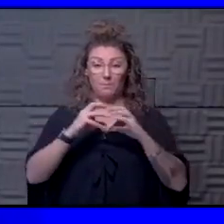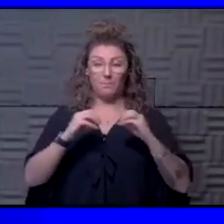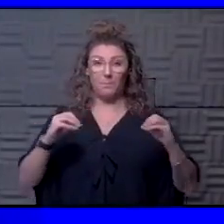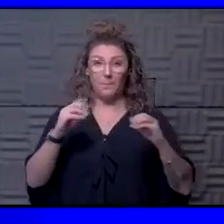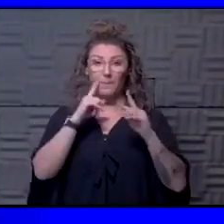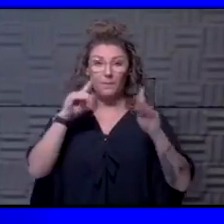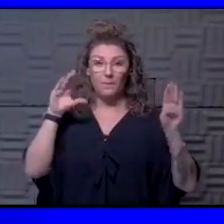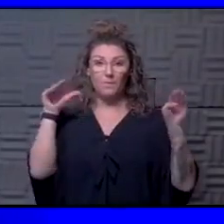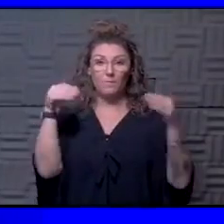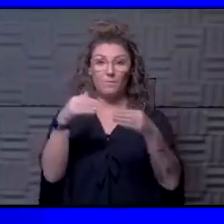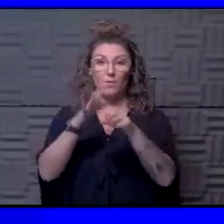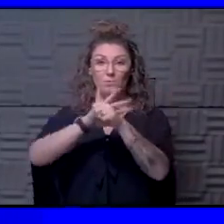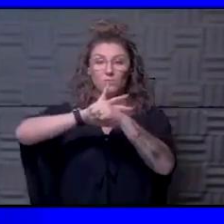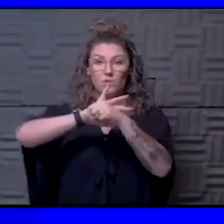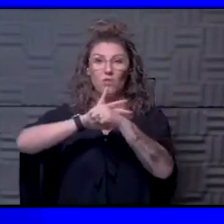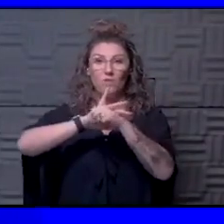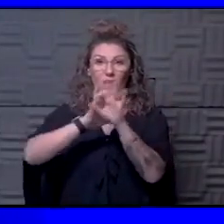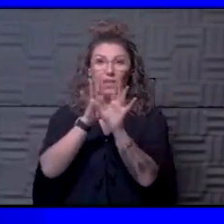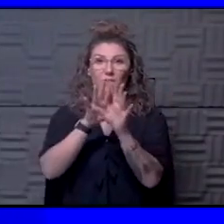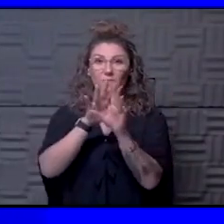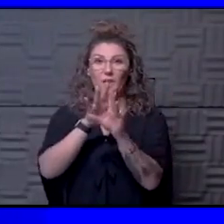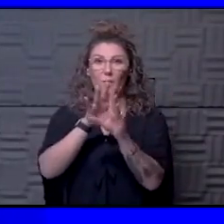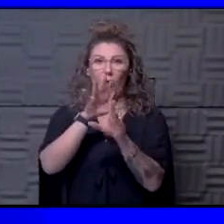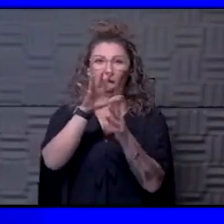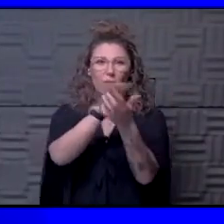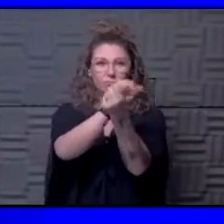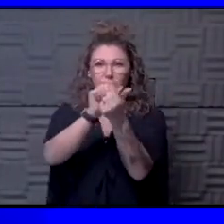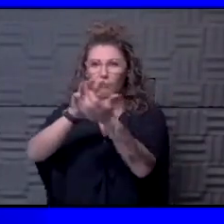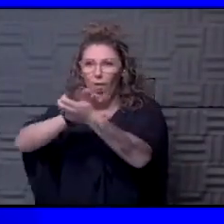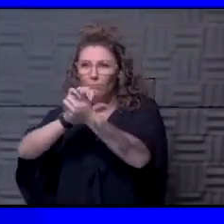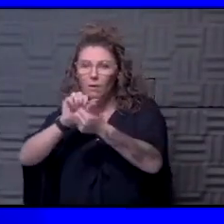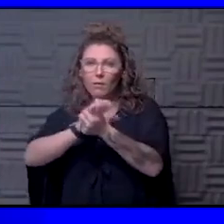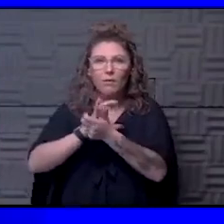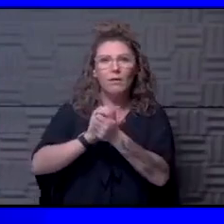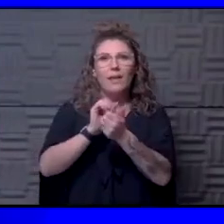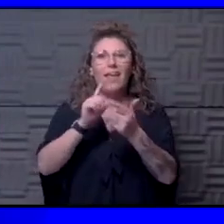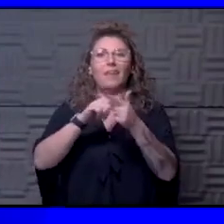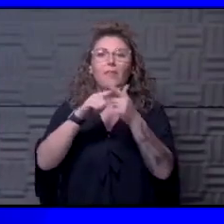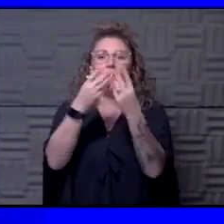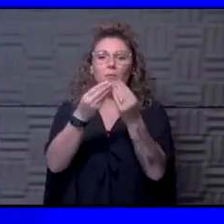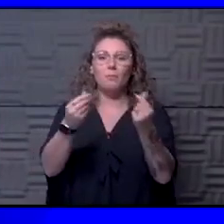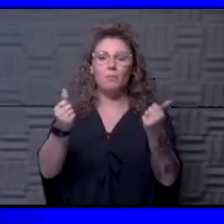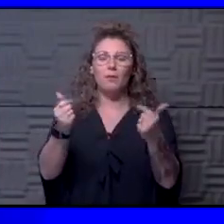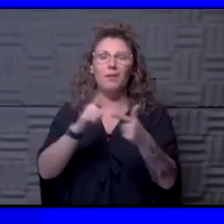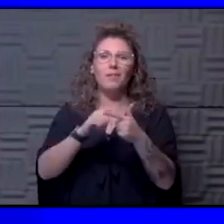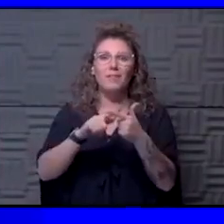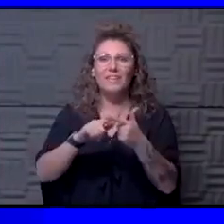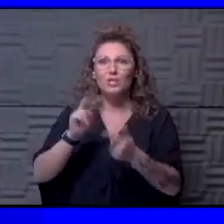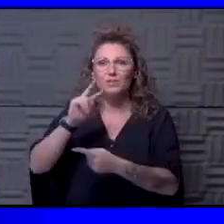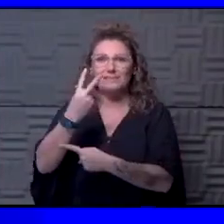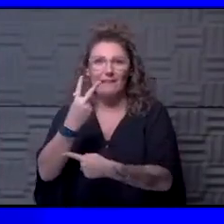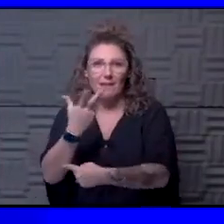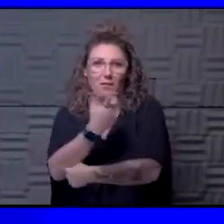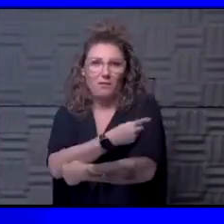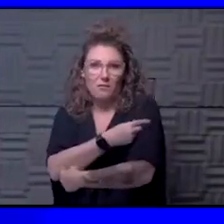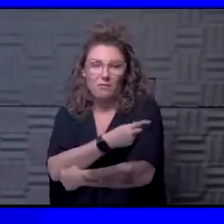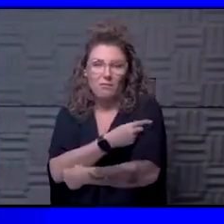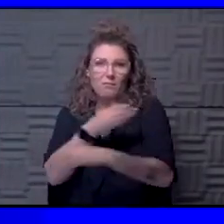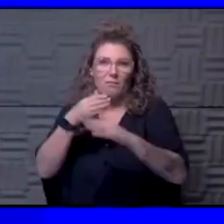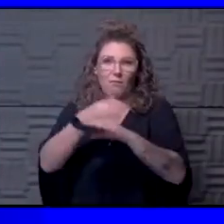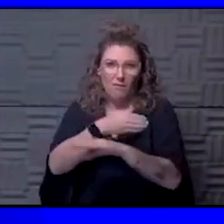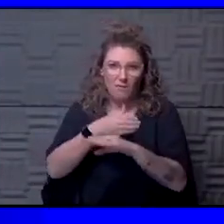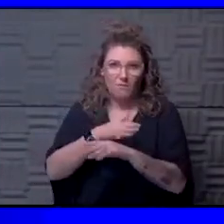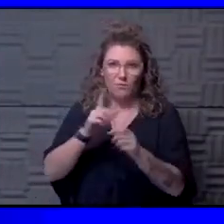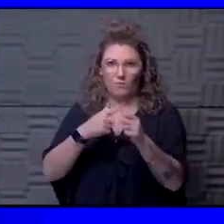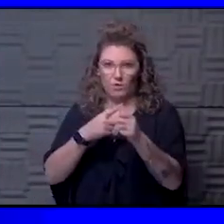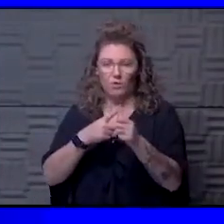on coronavirus kind of wane a little bit. That's why you need that booster dose in that three to four weeks after that first dose. When you